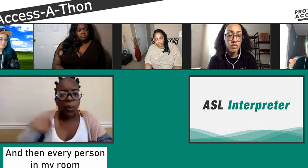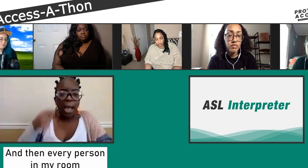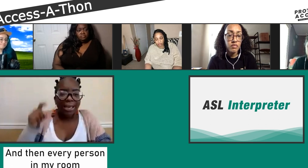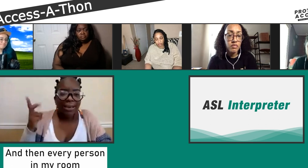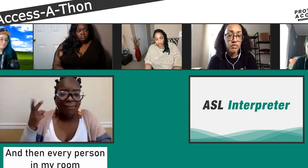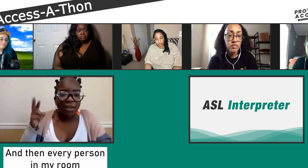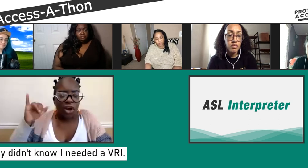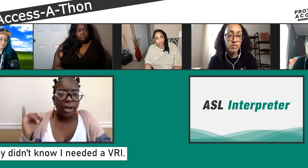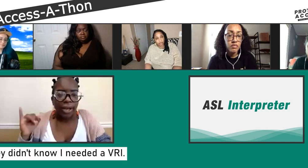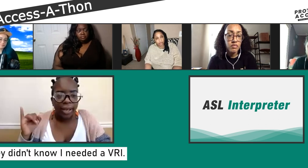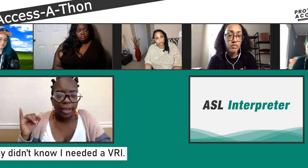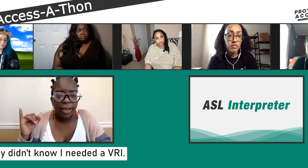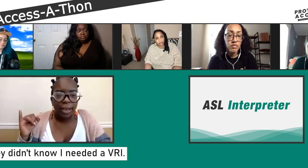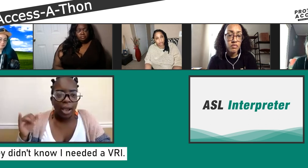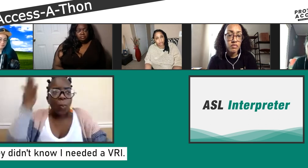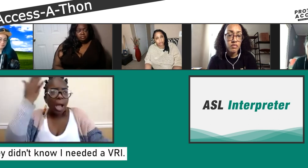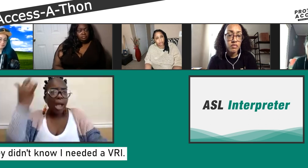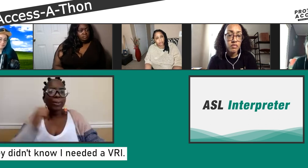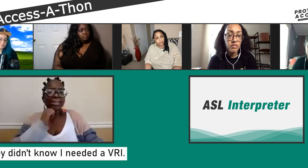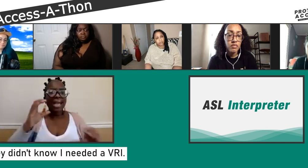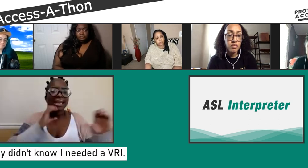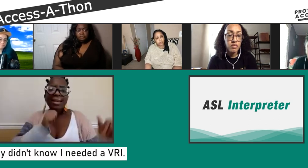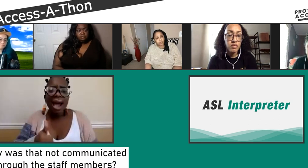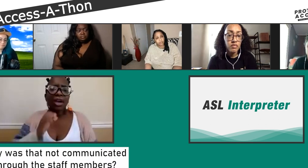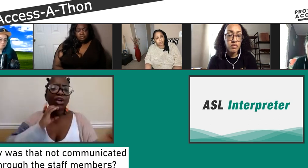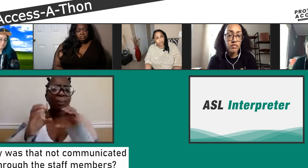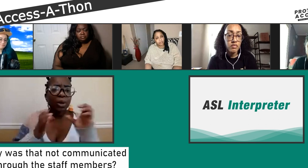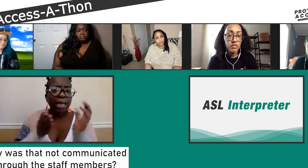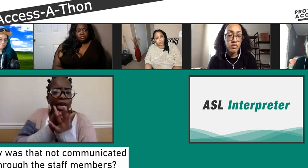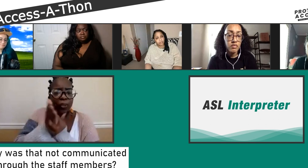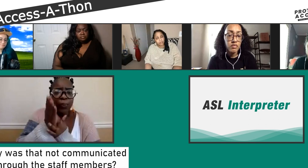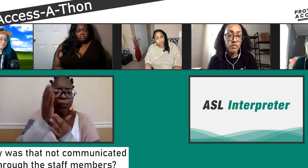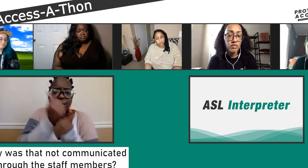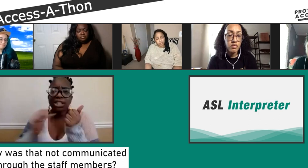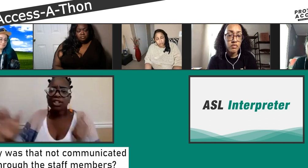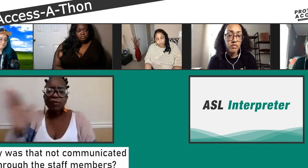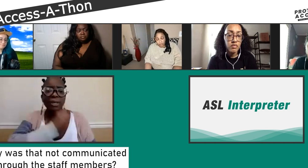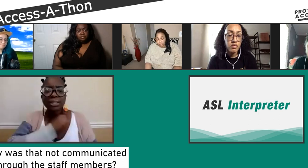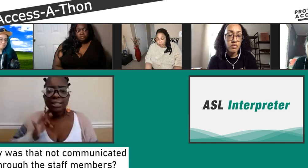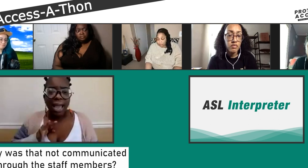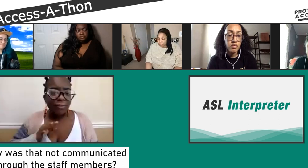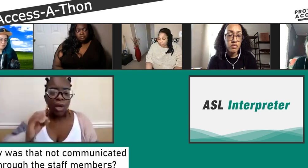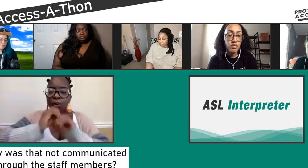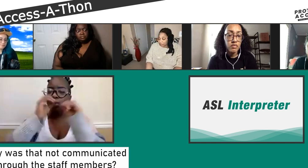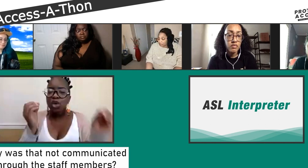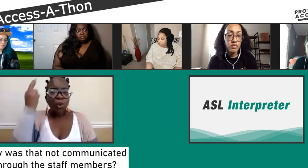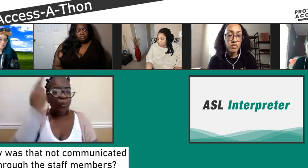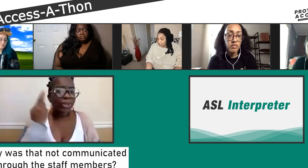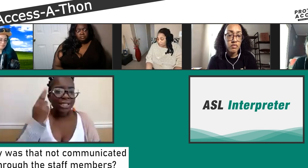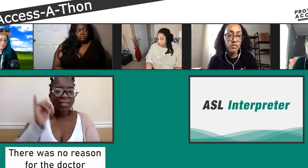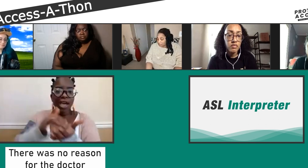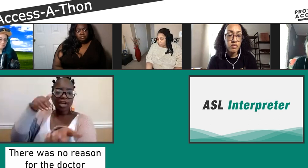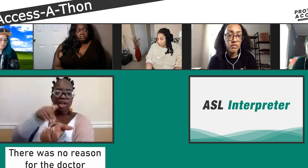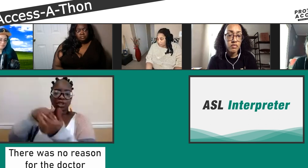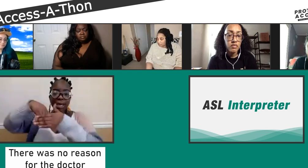didn't know. They didn't know that I was deaf. They didn't know that I needed someone there to interpret for me. They did not communicate effectively through their